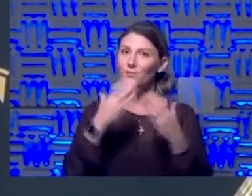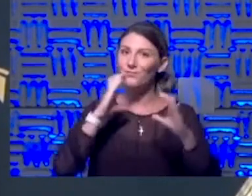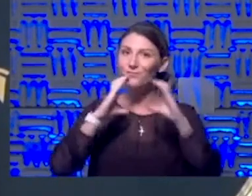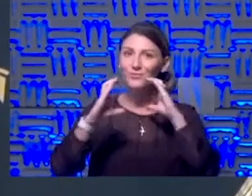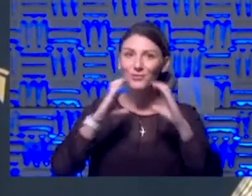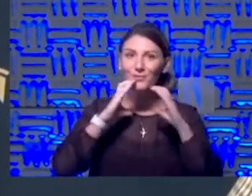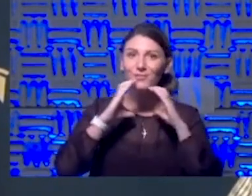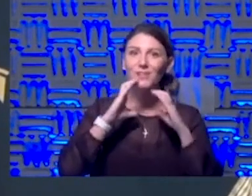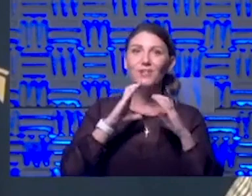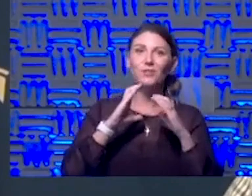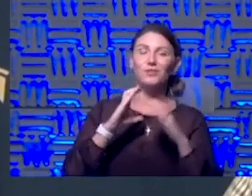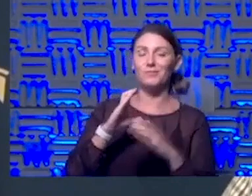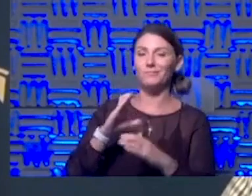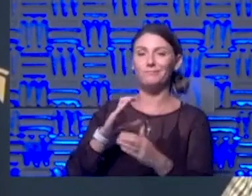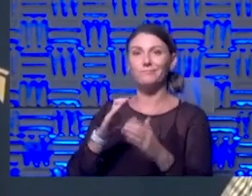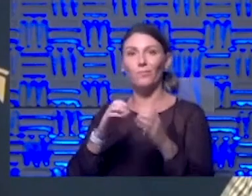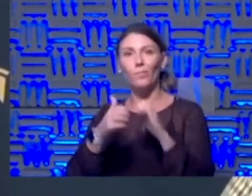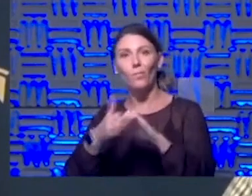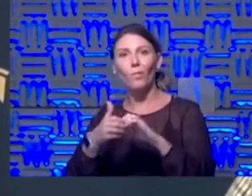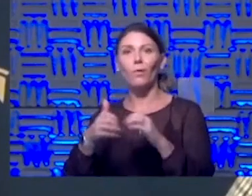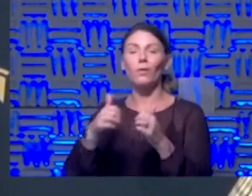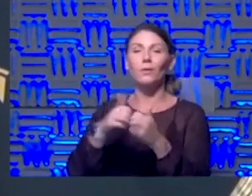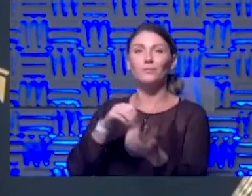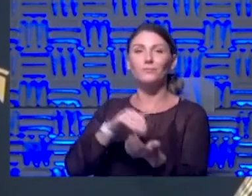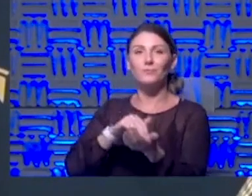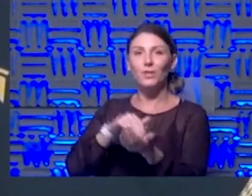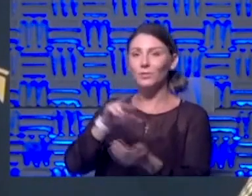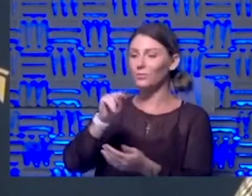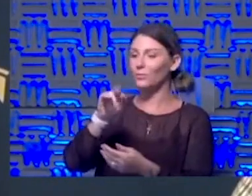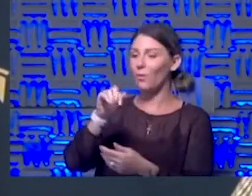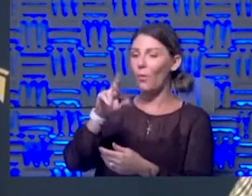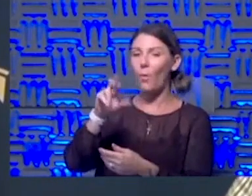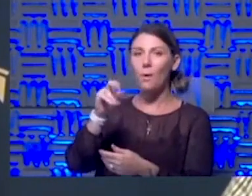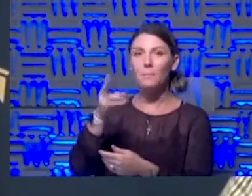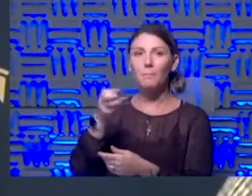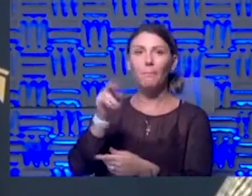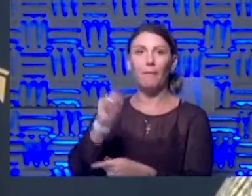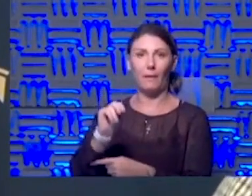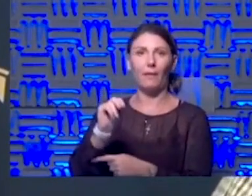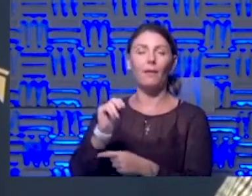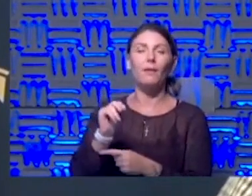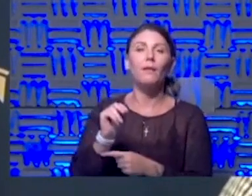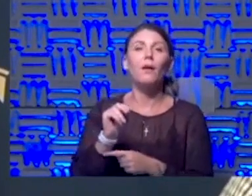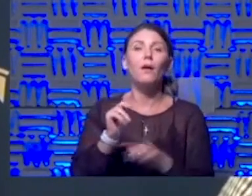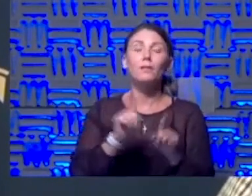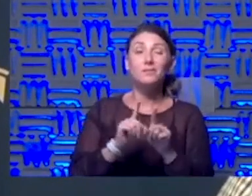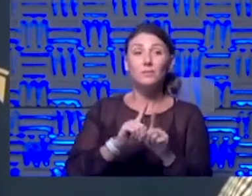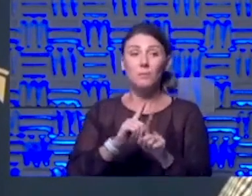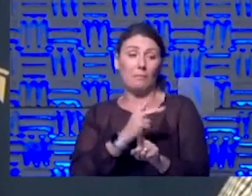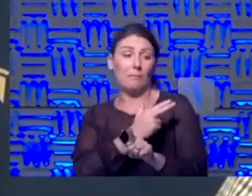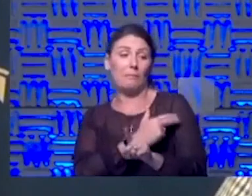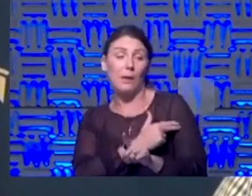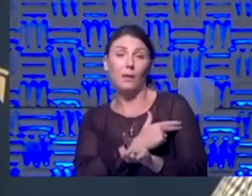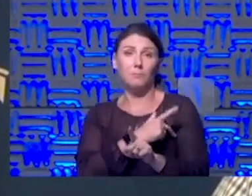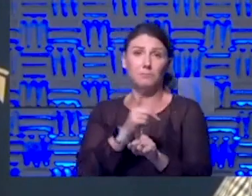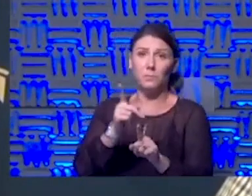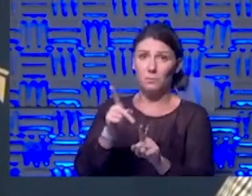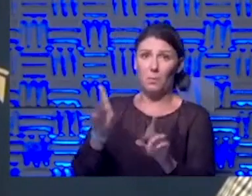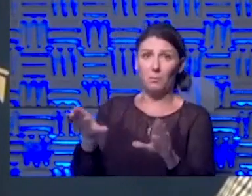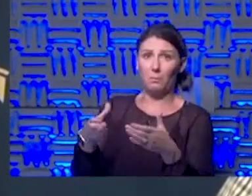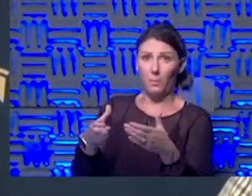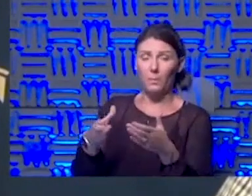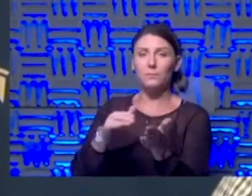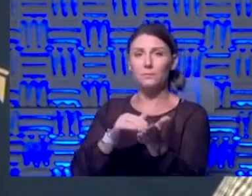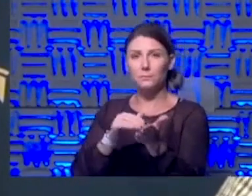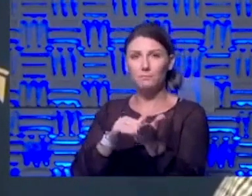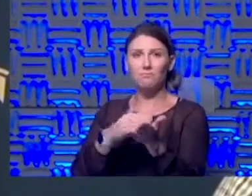Dr. Norman. And so that was great to hear from him. And on the hospital side, we're doing well. Dr. Norman kind of